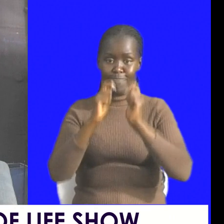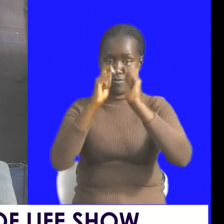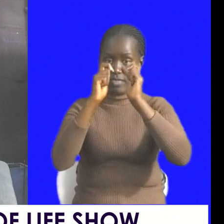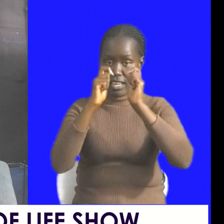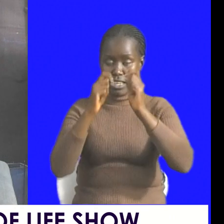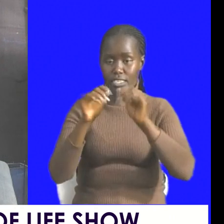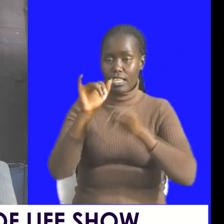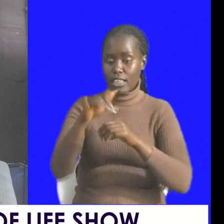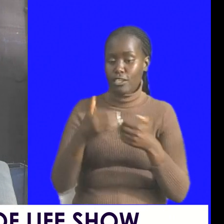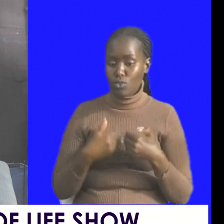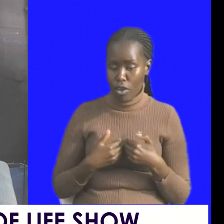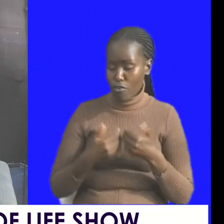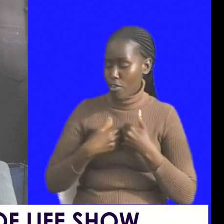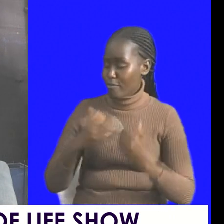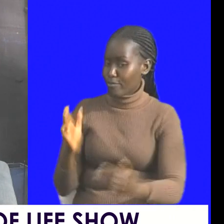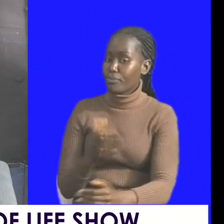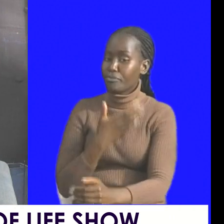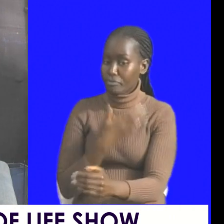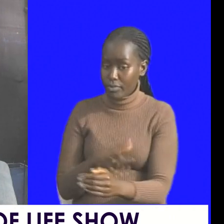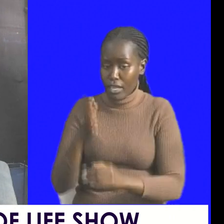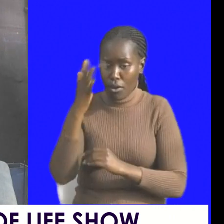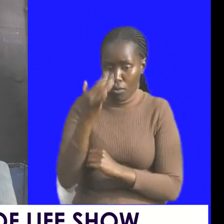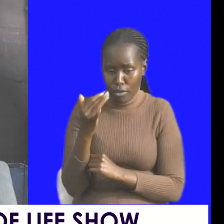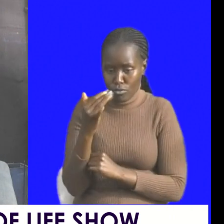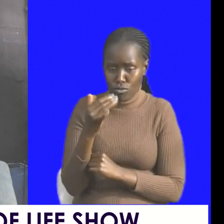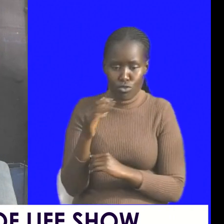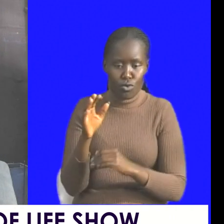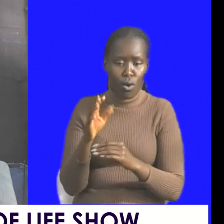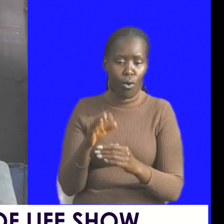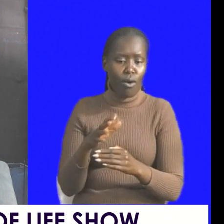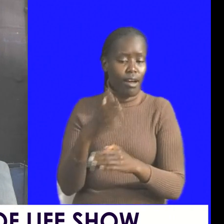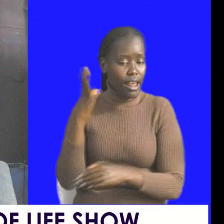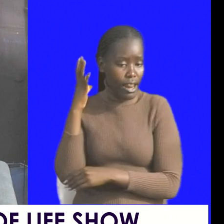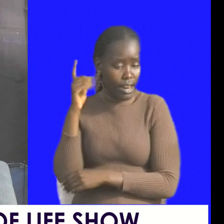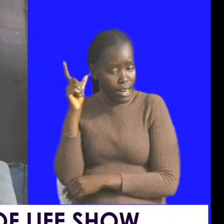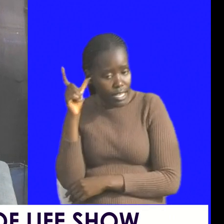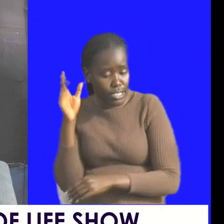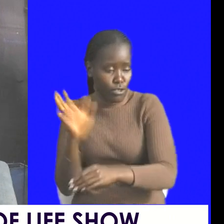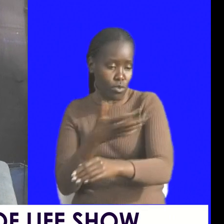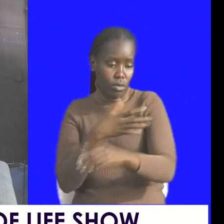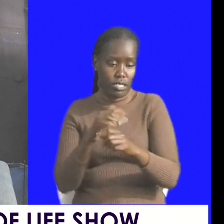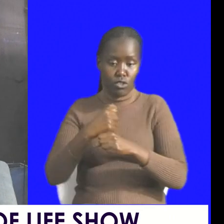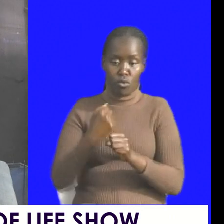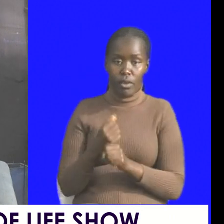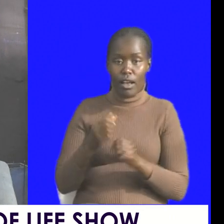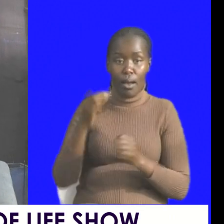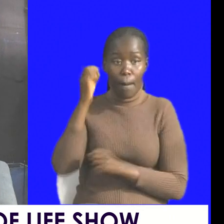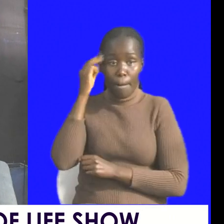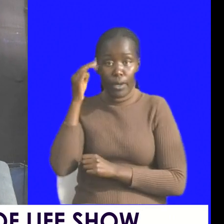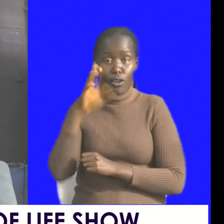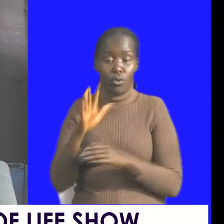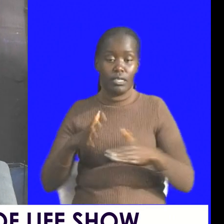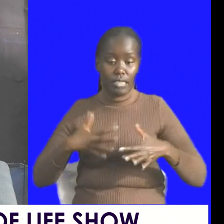you have music why don't you play music that will keep your mind happy are you downcast